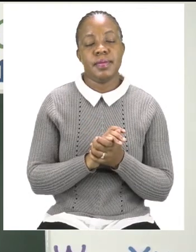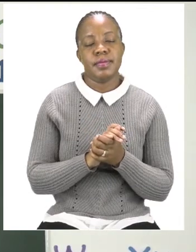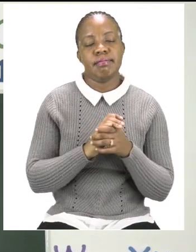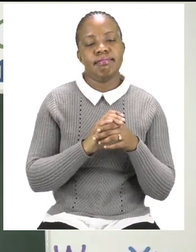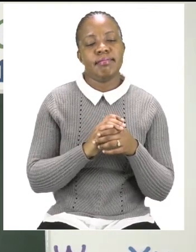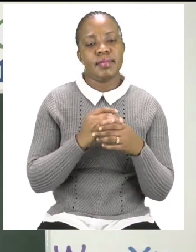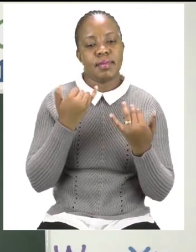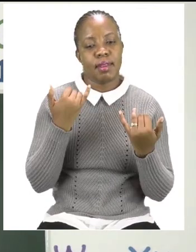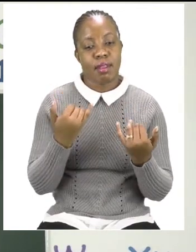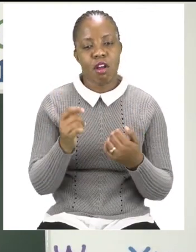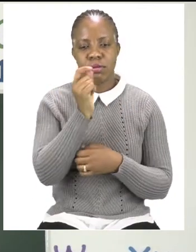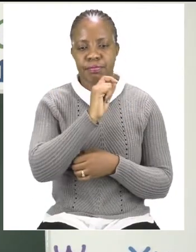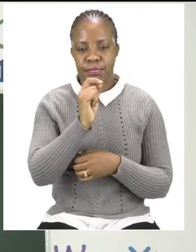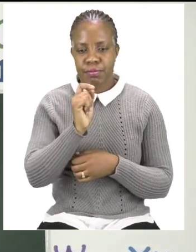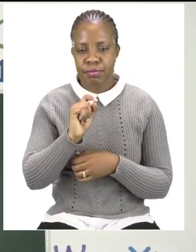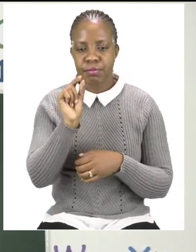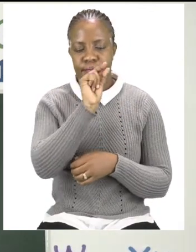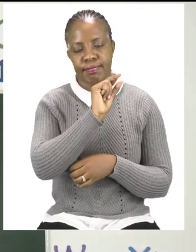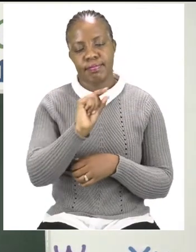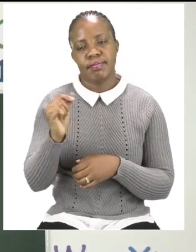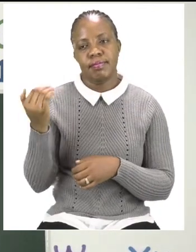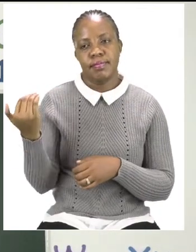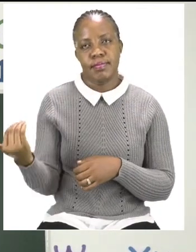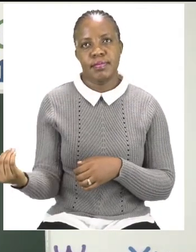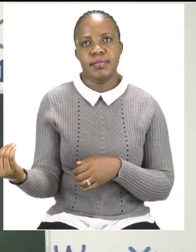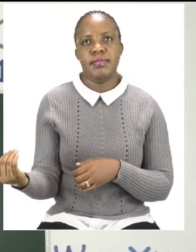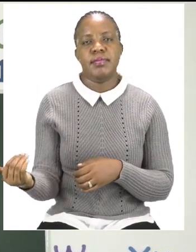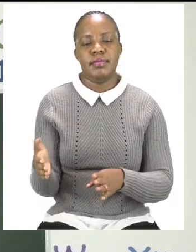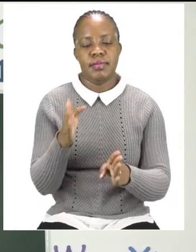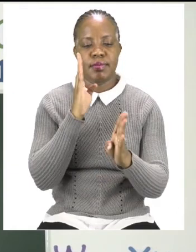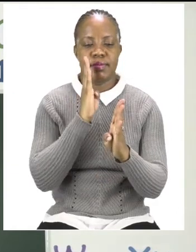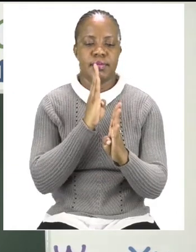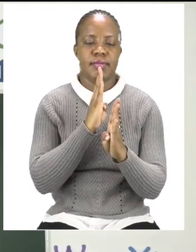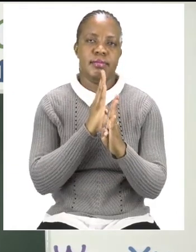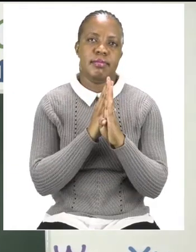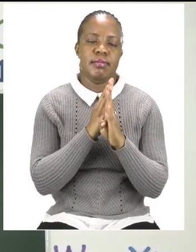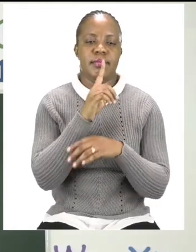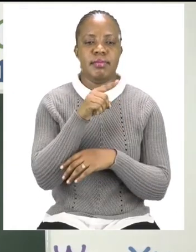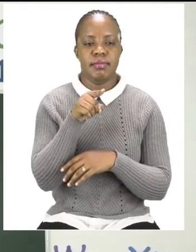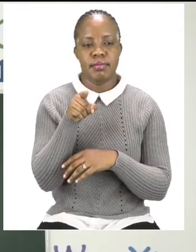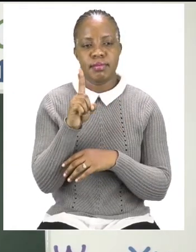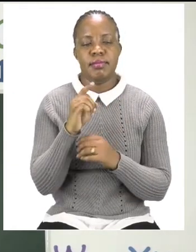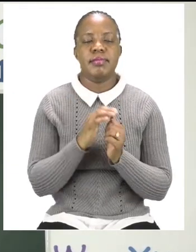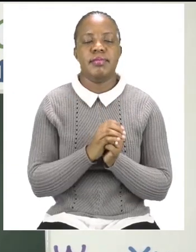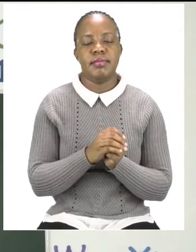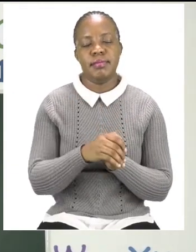bed. To check, you can even sound it. B, E, D.